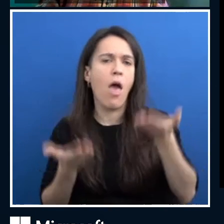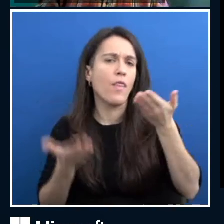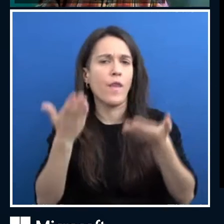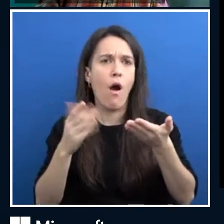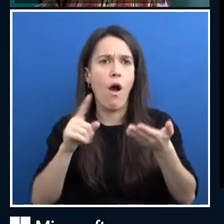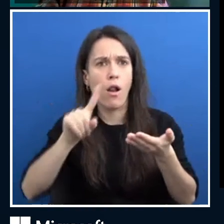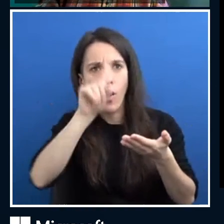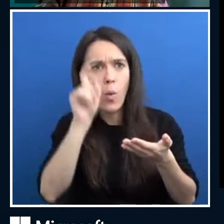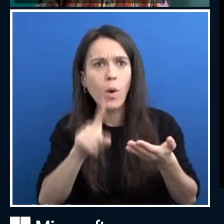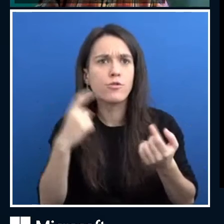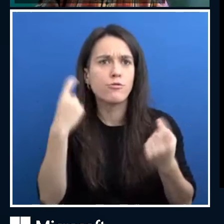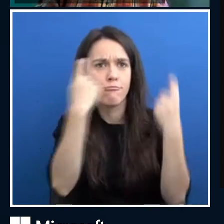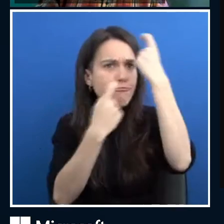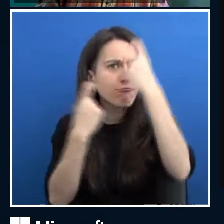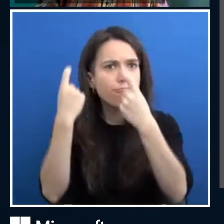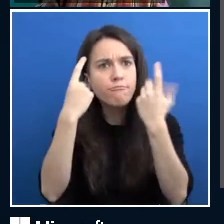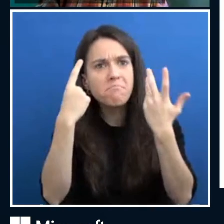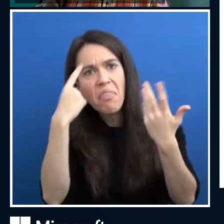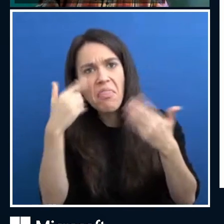opportunities.